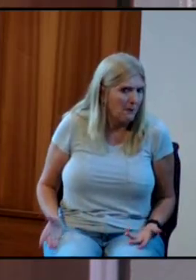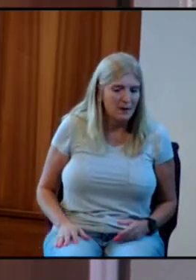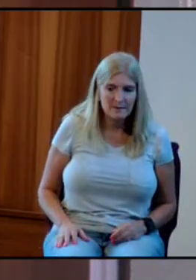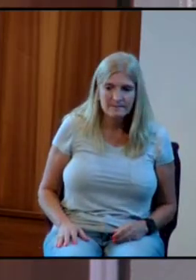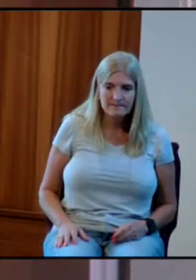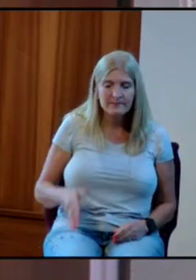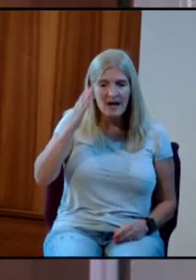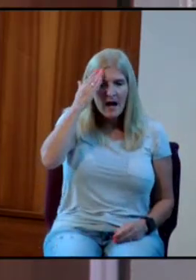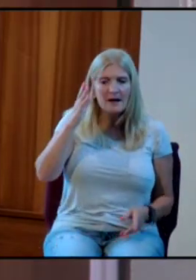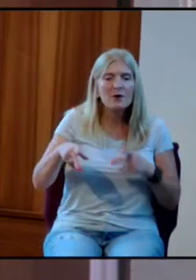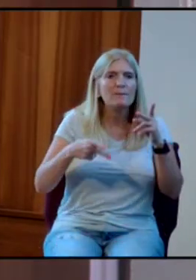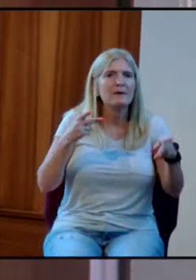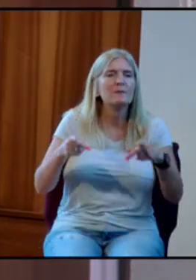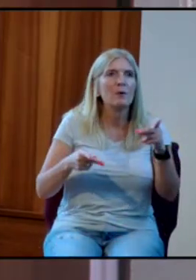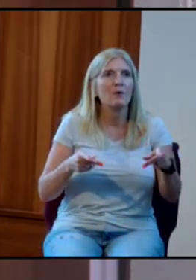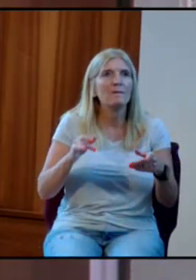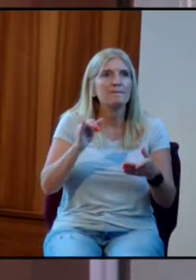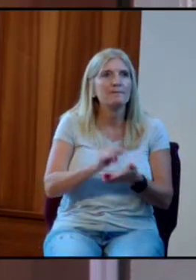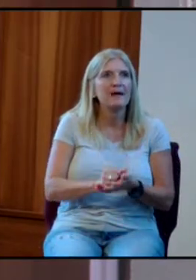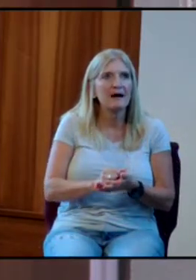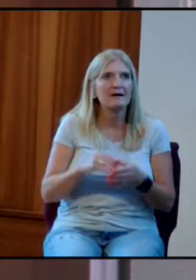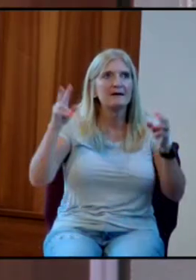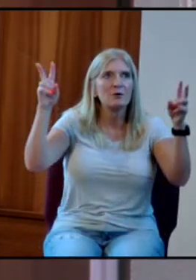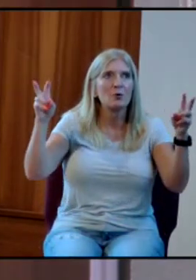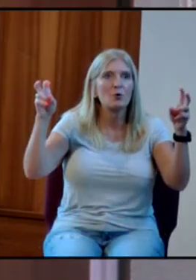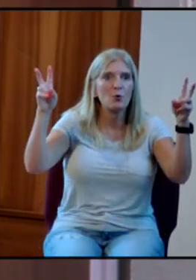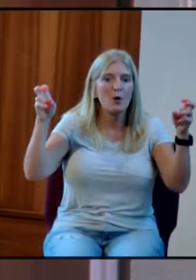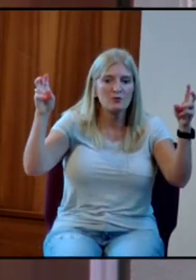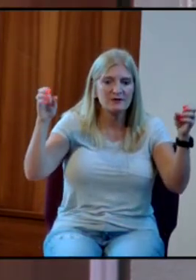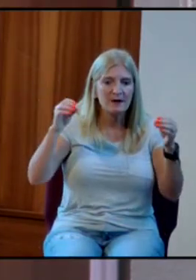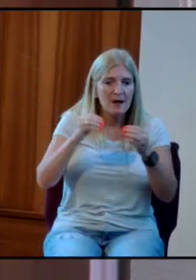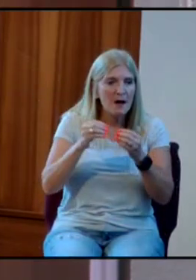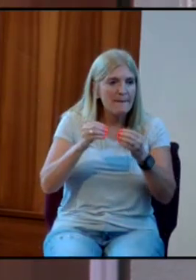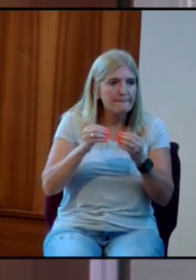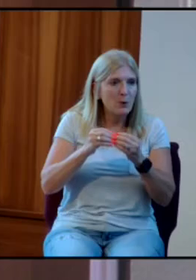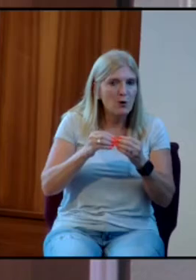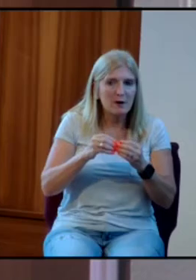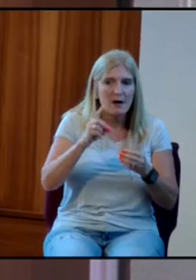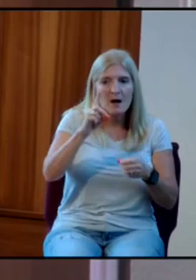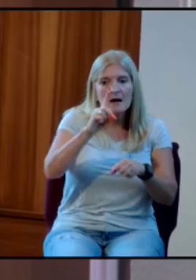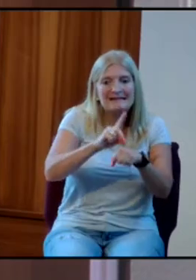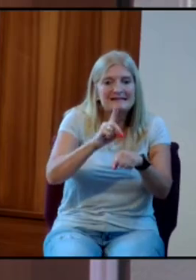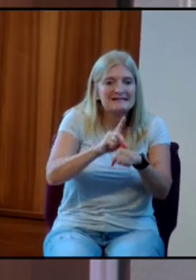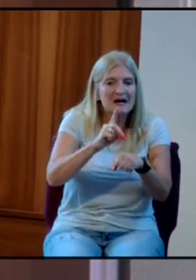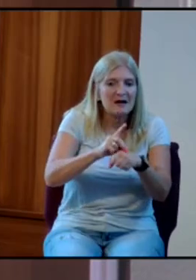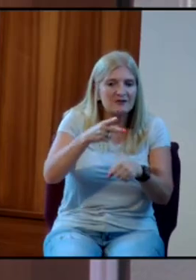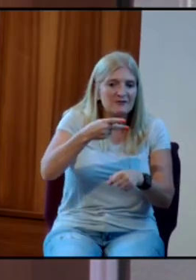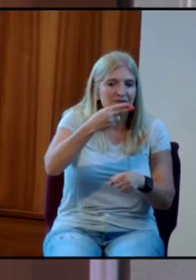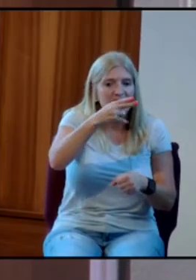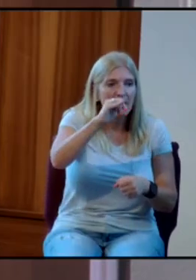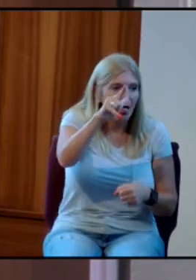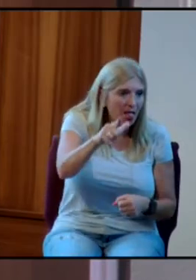I know people who can quote more of Dr. Phil than they can of Jesus.